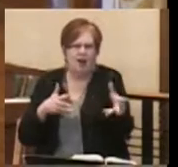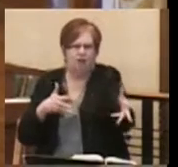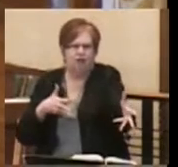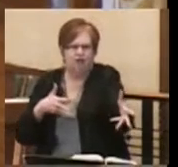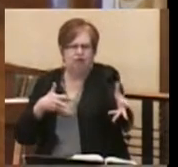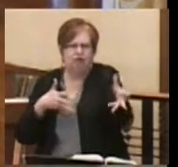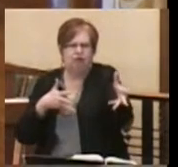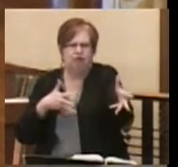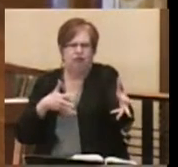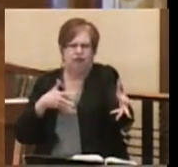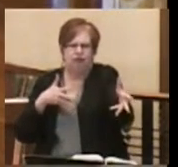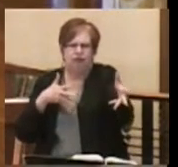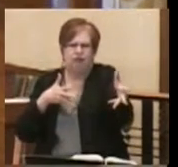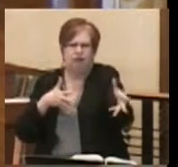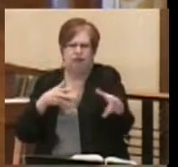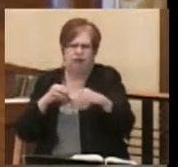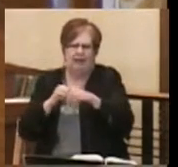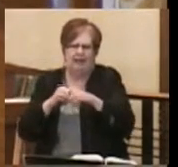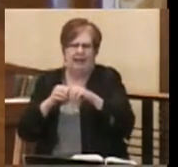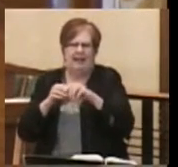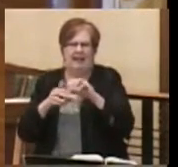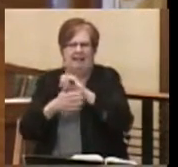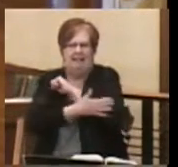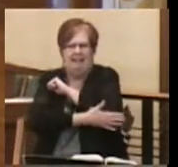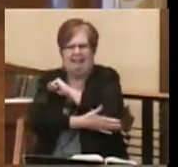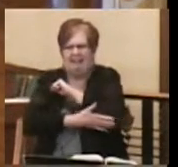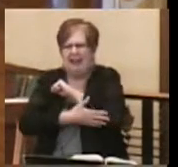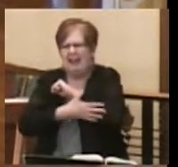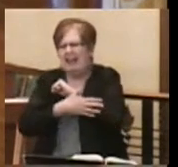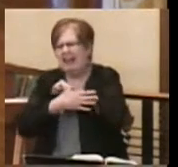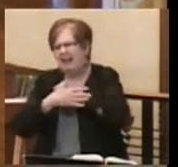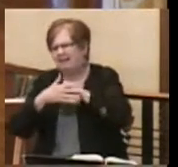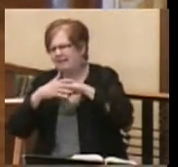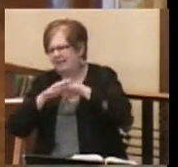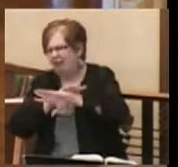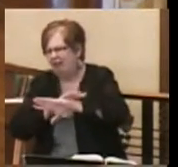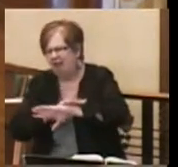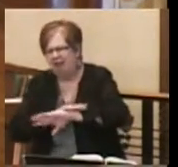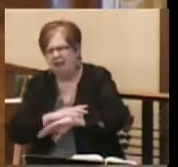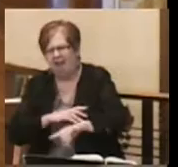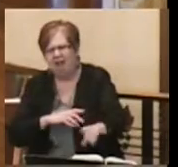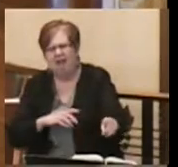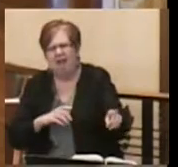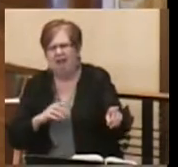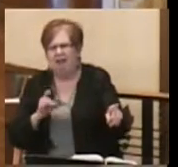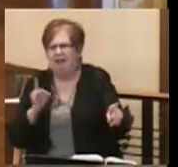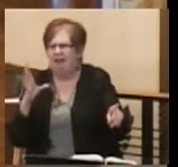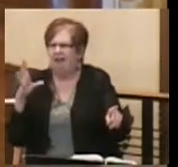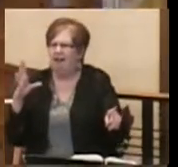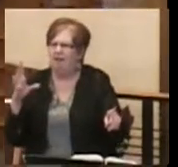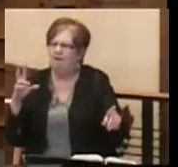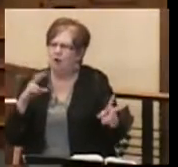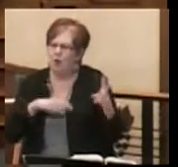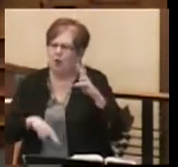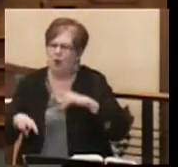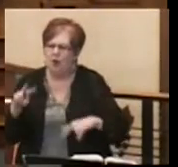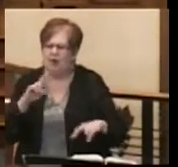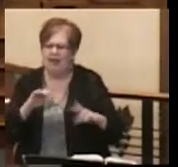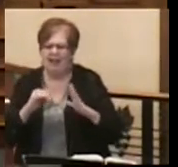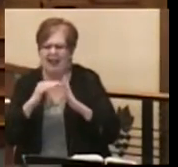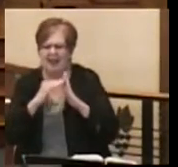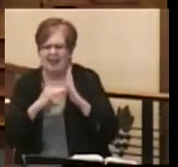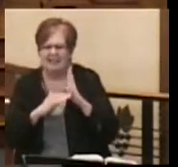in a land of deep darkness. And if you were to re-look at that lesson from Isaiah